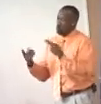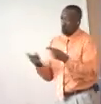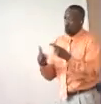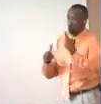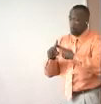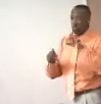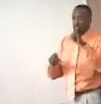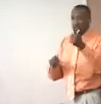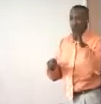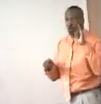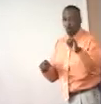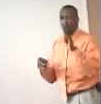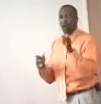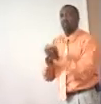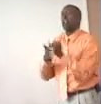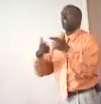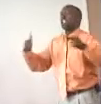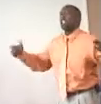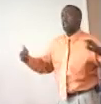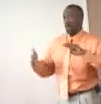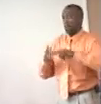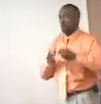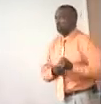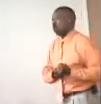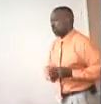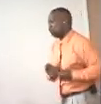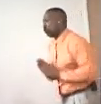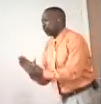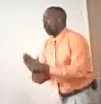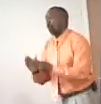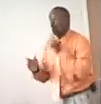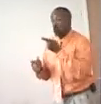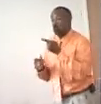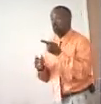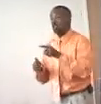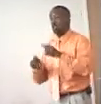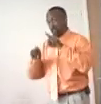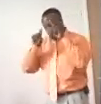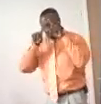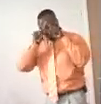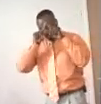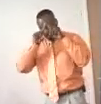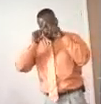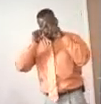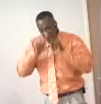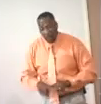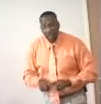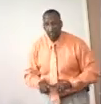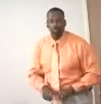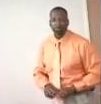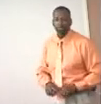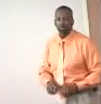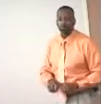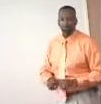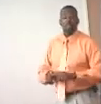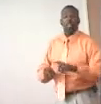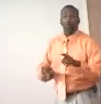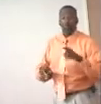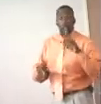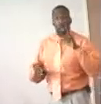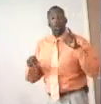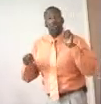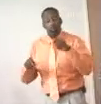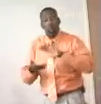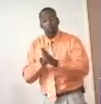for this month of July, the language that he uses exposes the real demand. This is what he says in verse 22. He